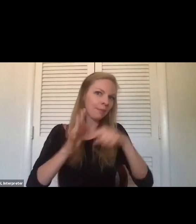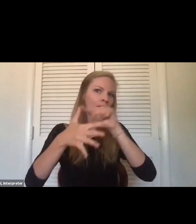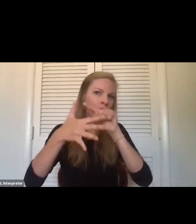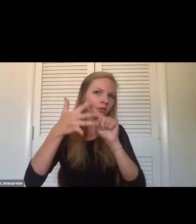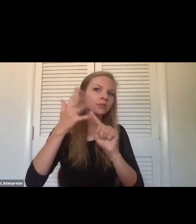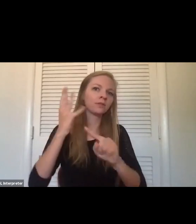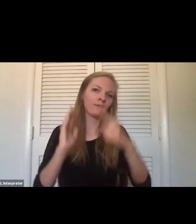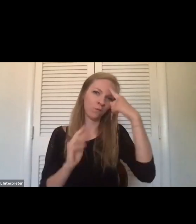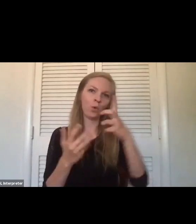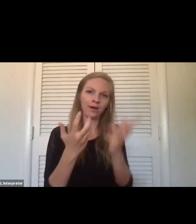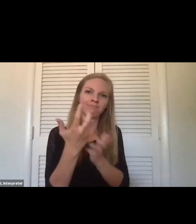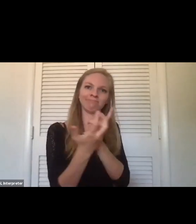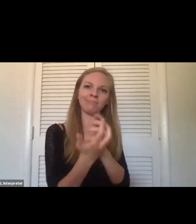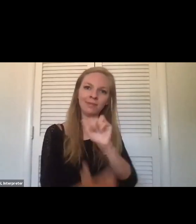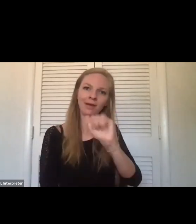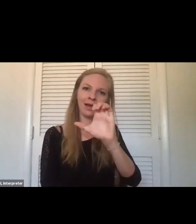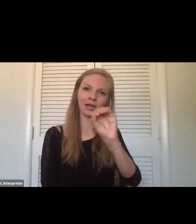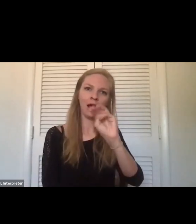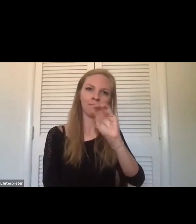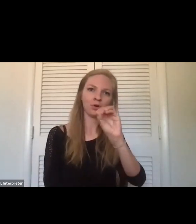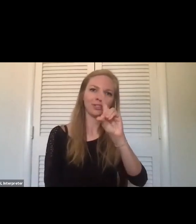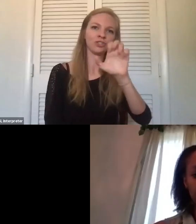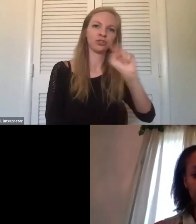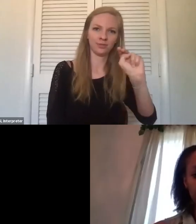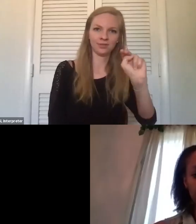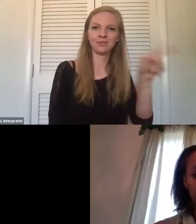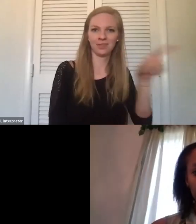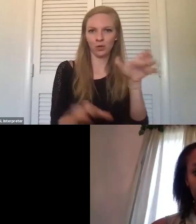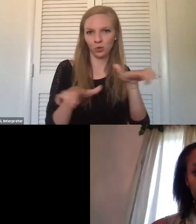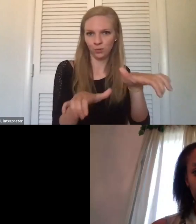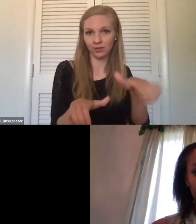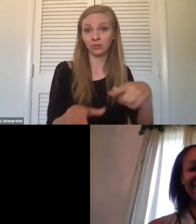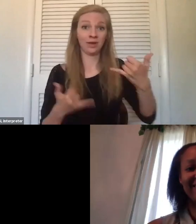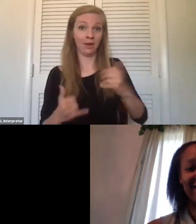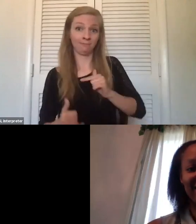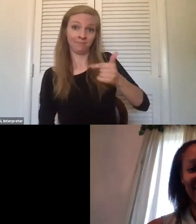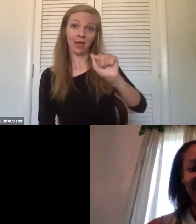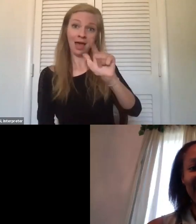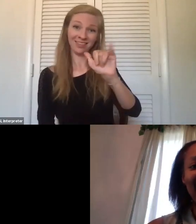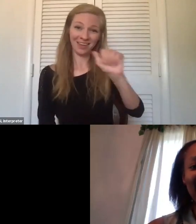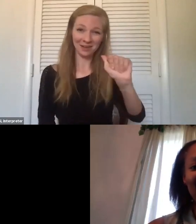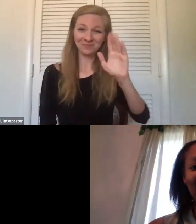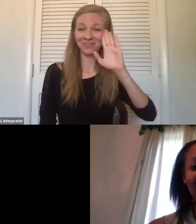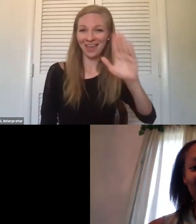accommodations they're making. I'm going to invite Alia. Hi, Alia.